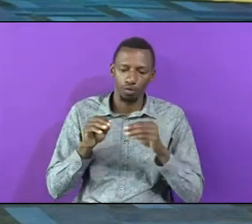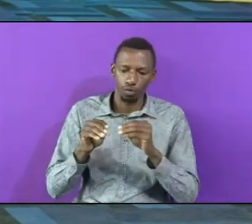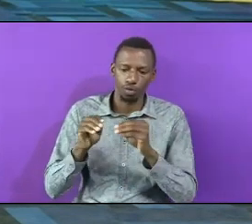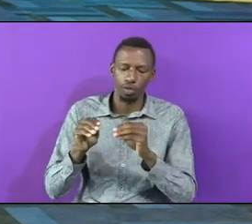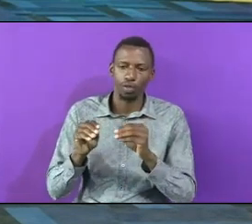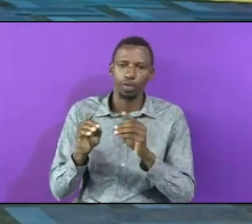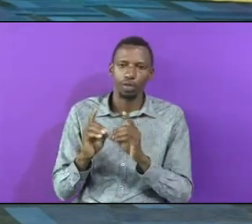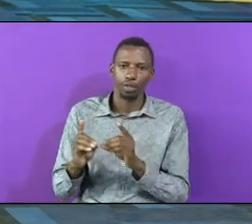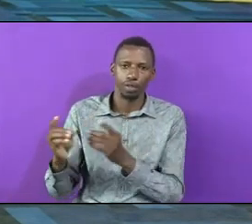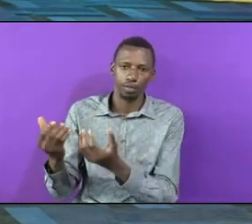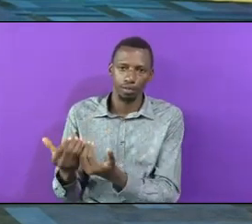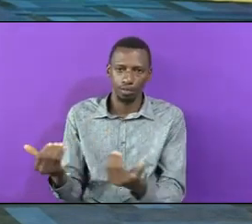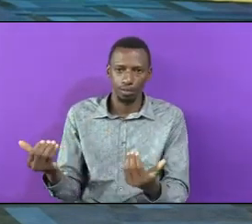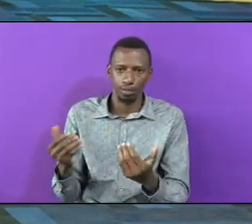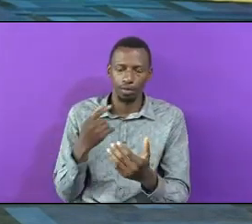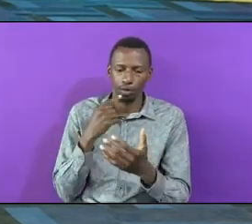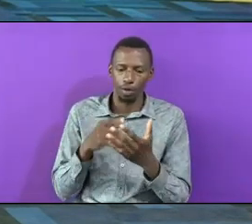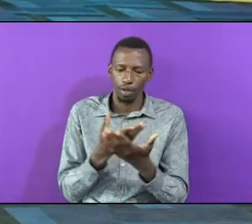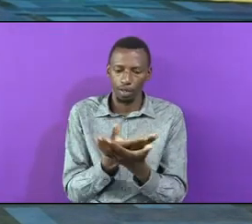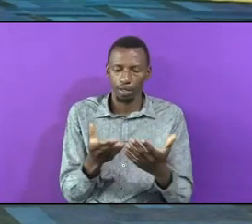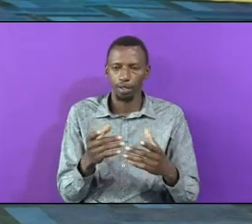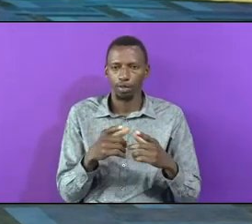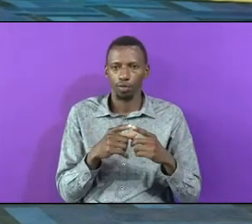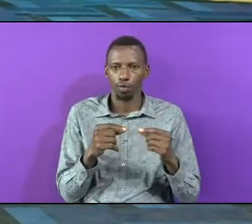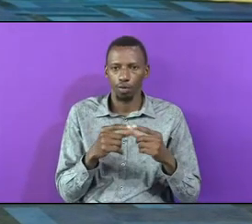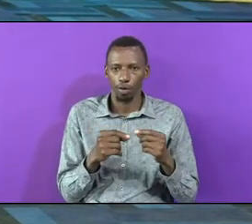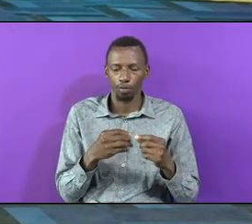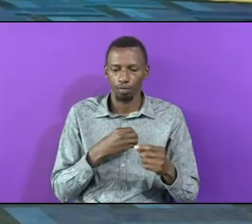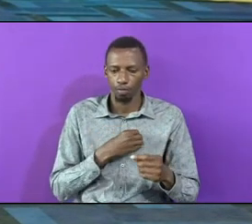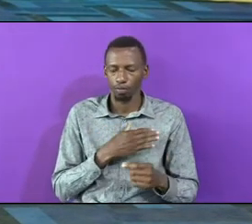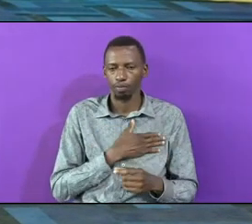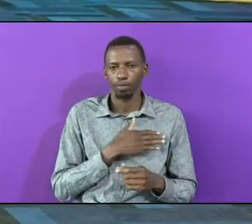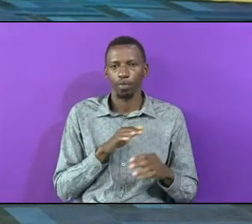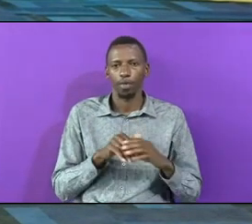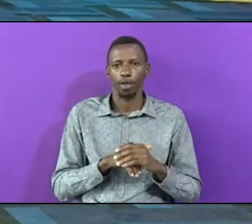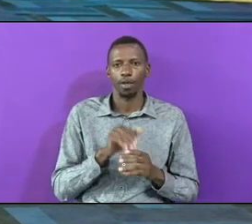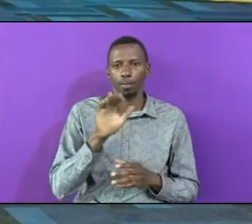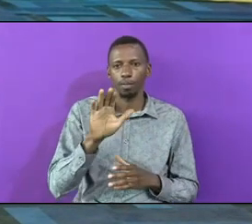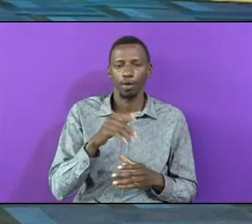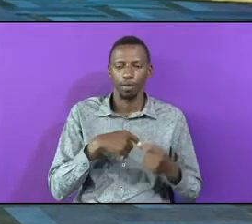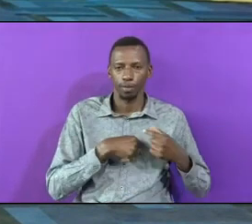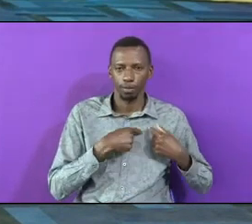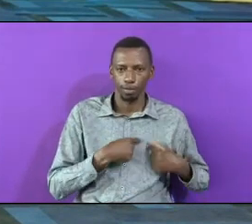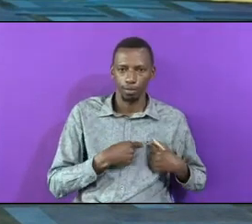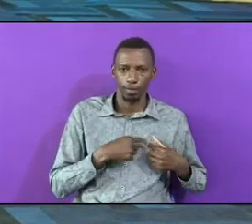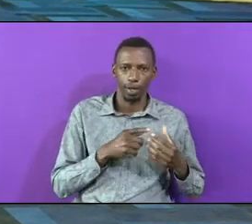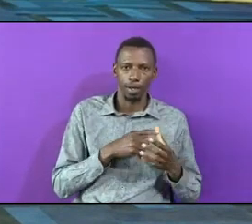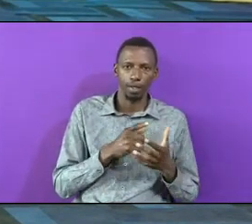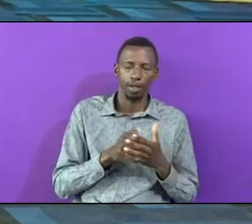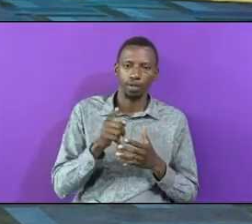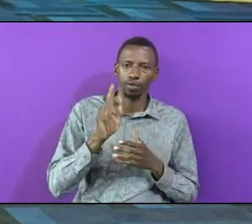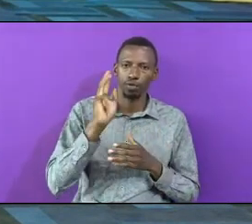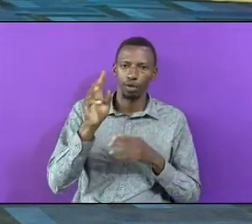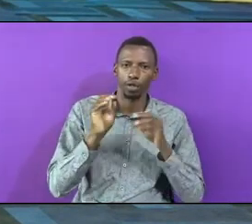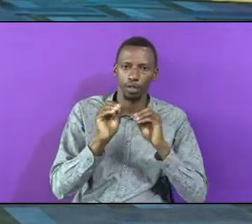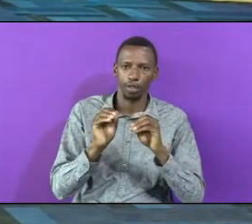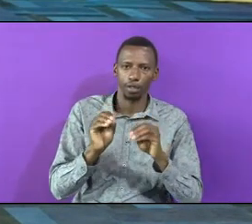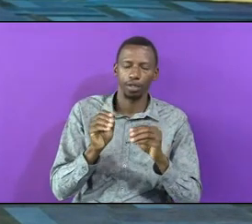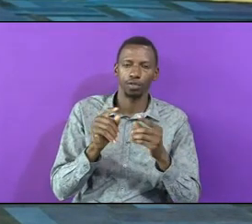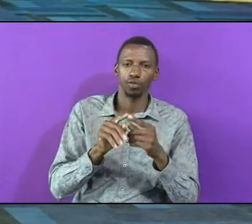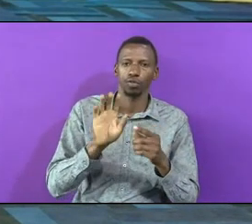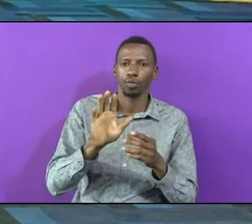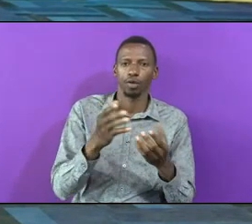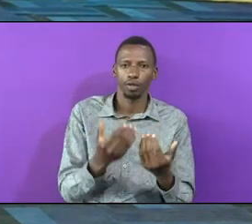First and Formal Shall be In your Hearts Then you Will teach Them to Your And the